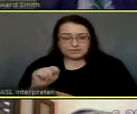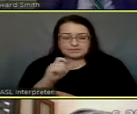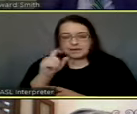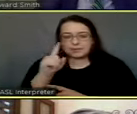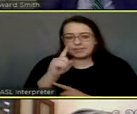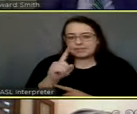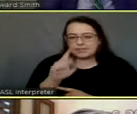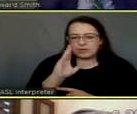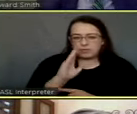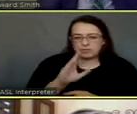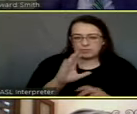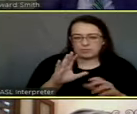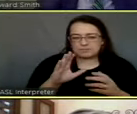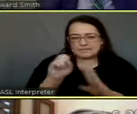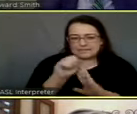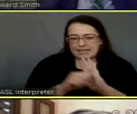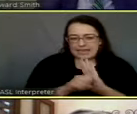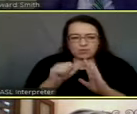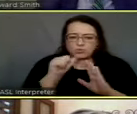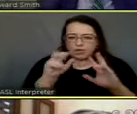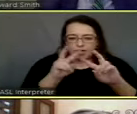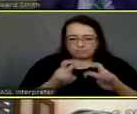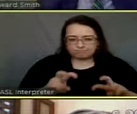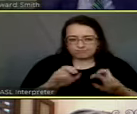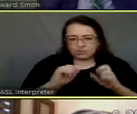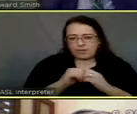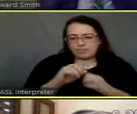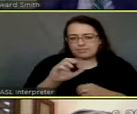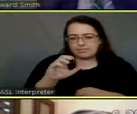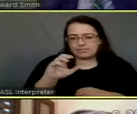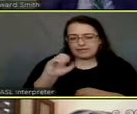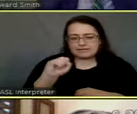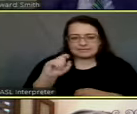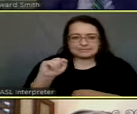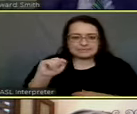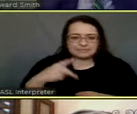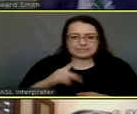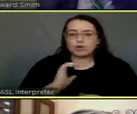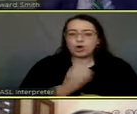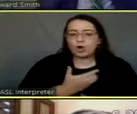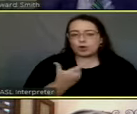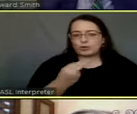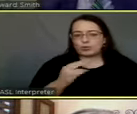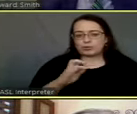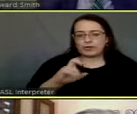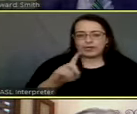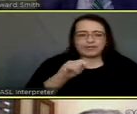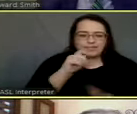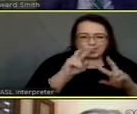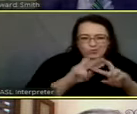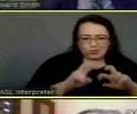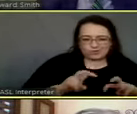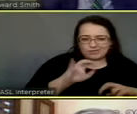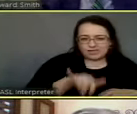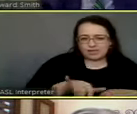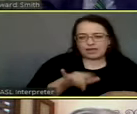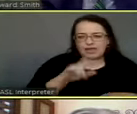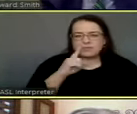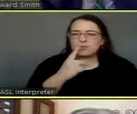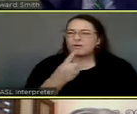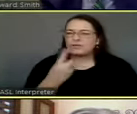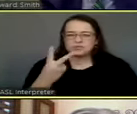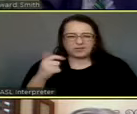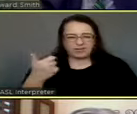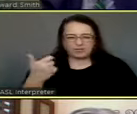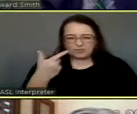analysis is going to be done by the state on SPP, which is our grid, or on, I think there's one or two